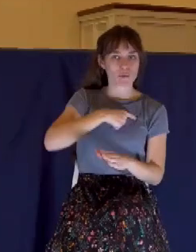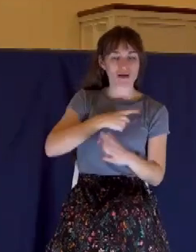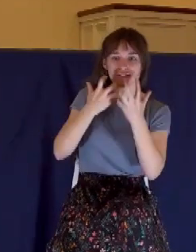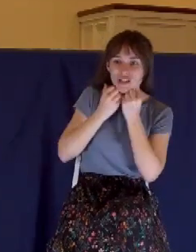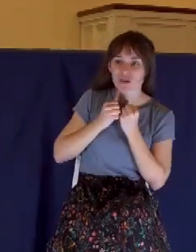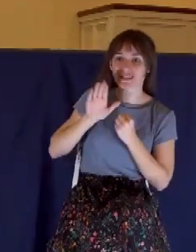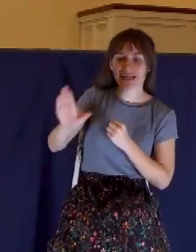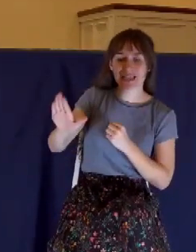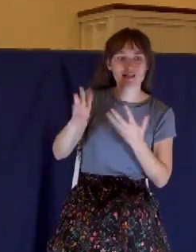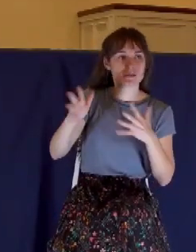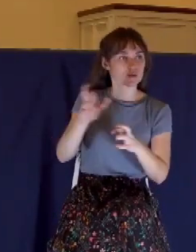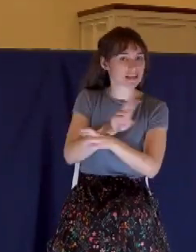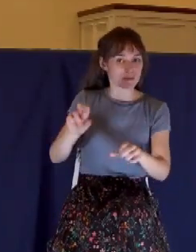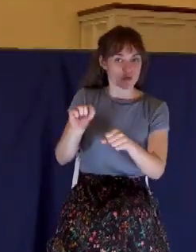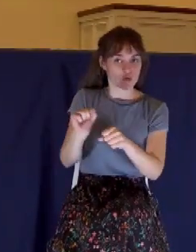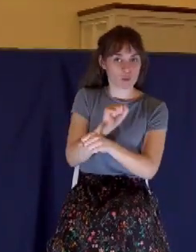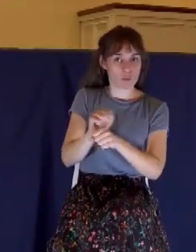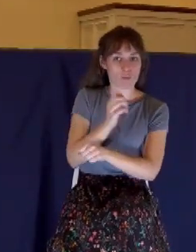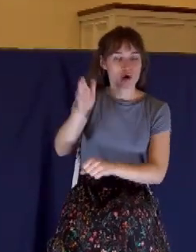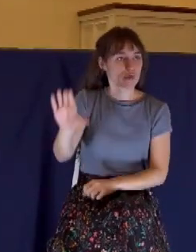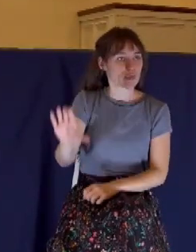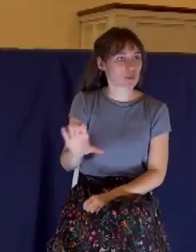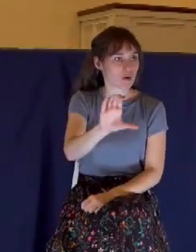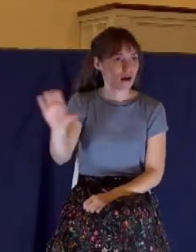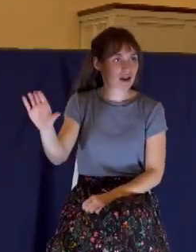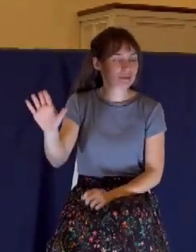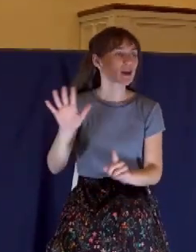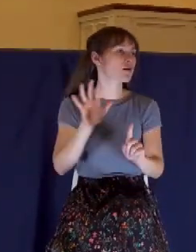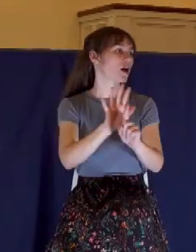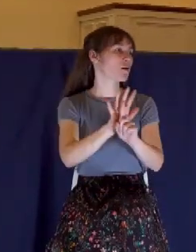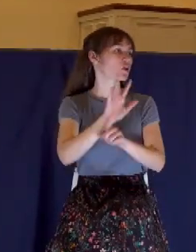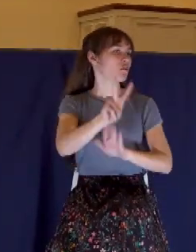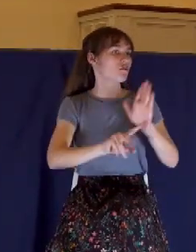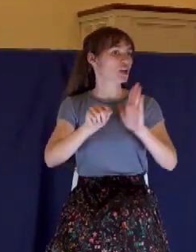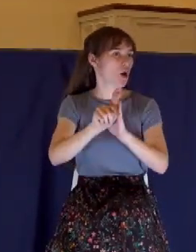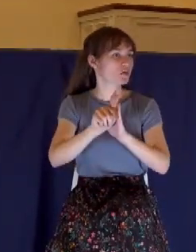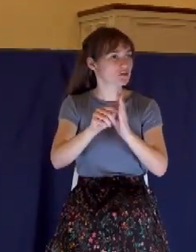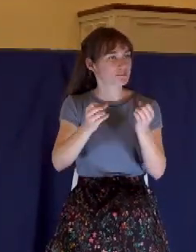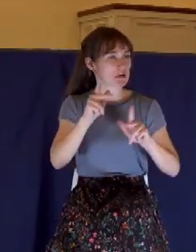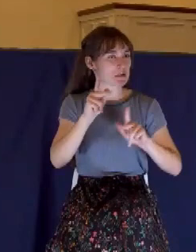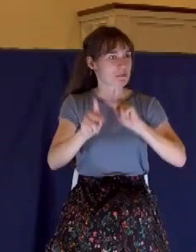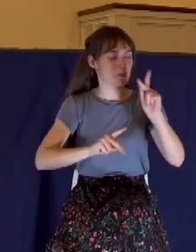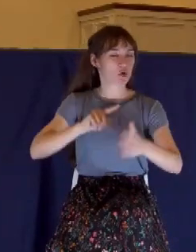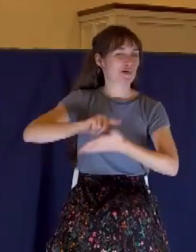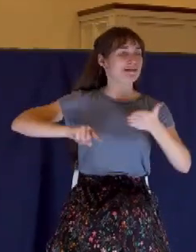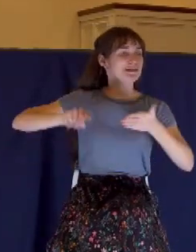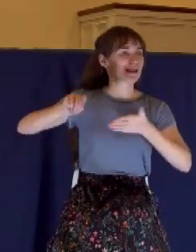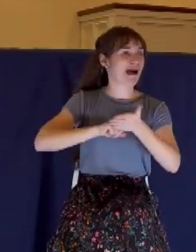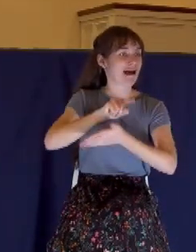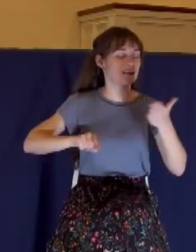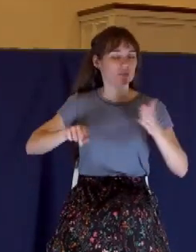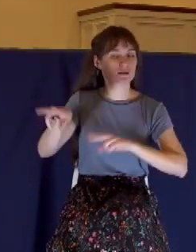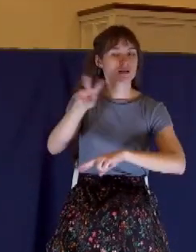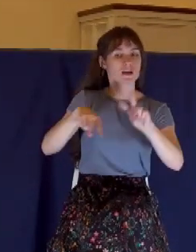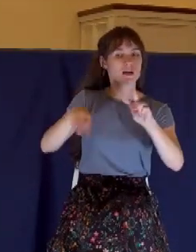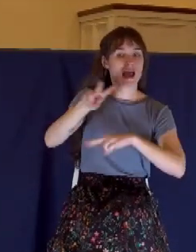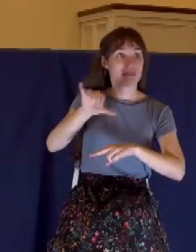of Christ on the cross. They just don't get it. There's a popular view among critical scholars today that teaches that Jesus died as a failed prophet.